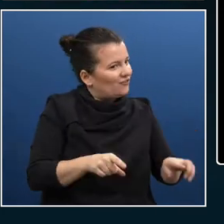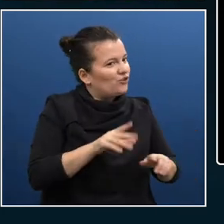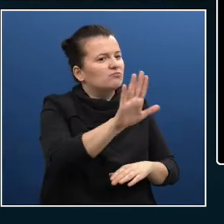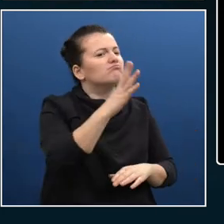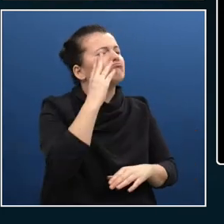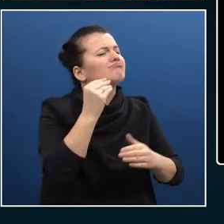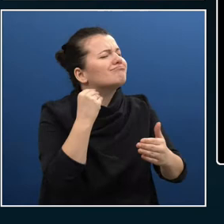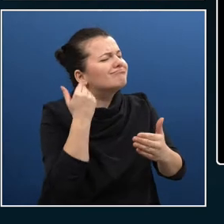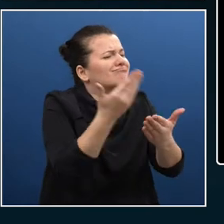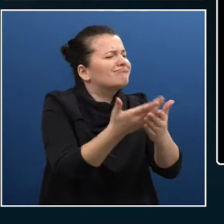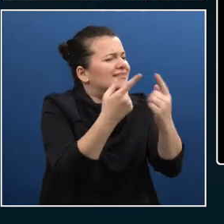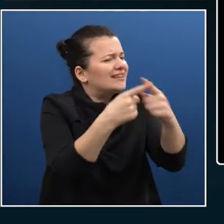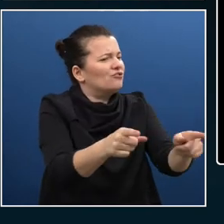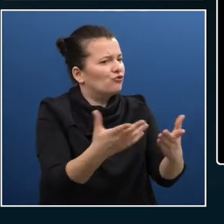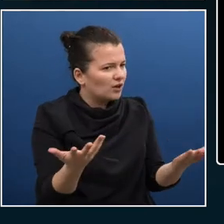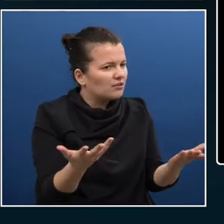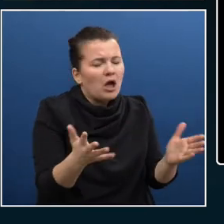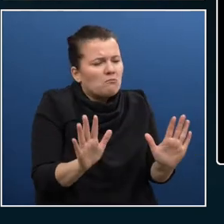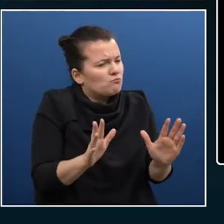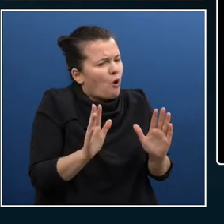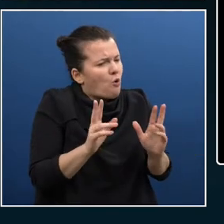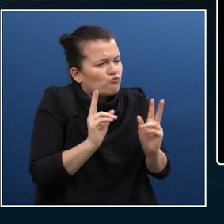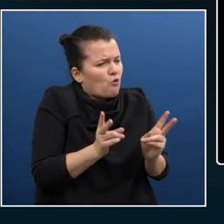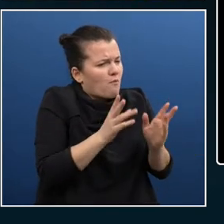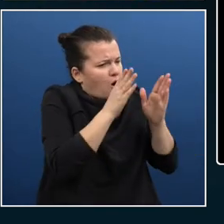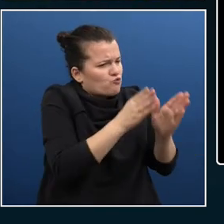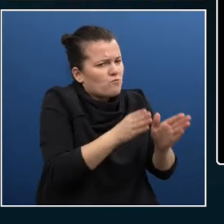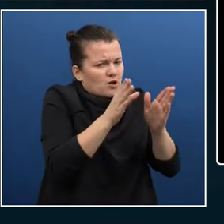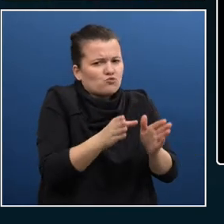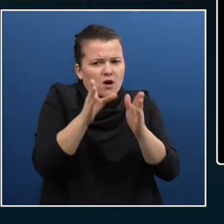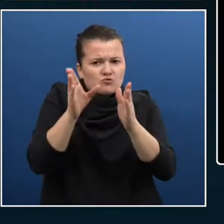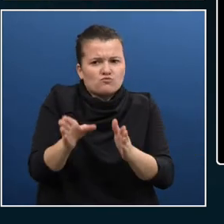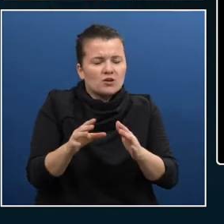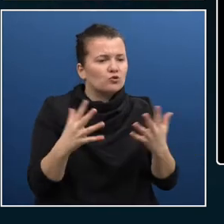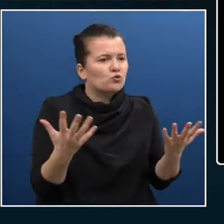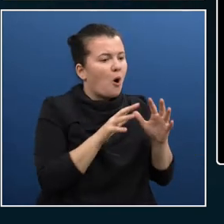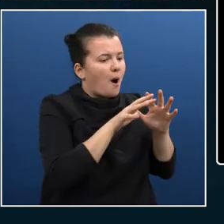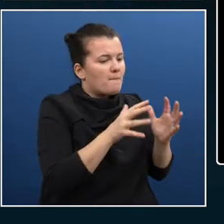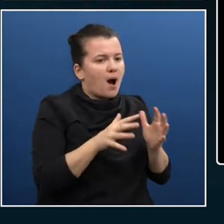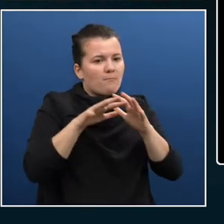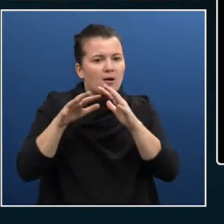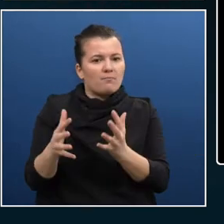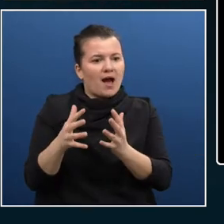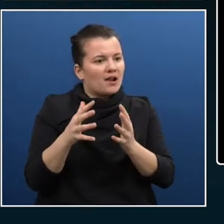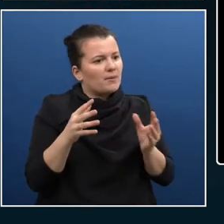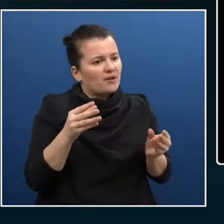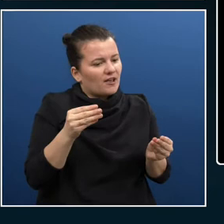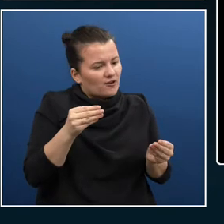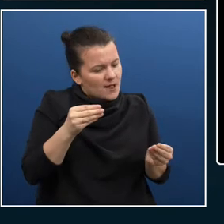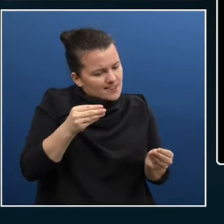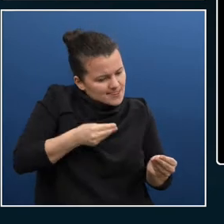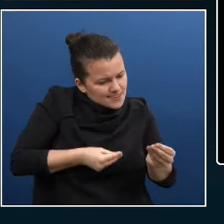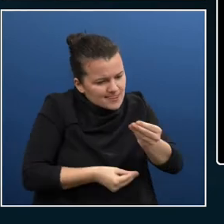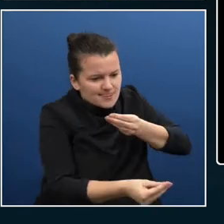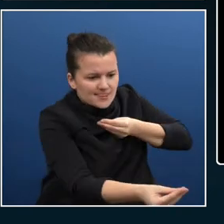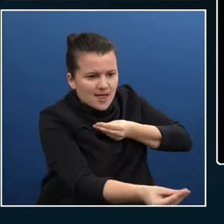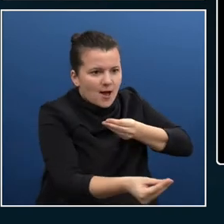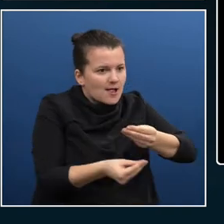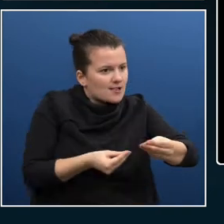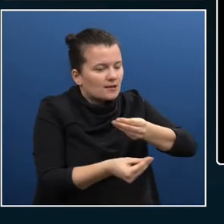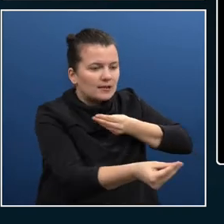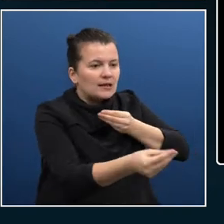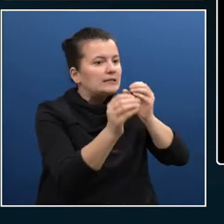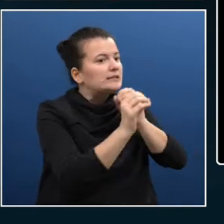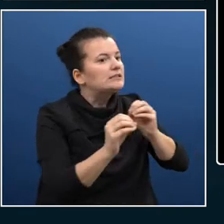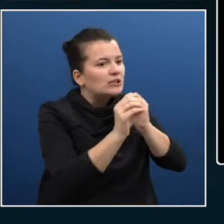how do we get out of those bubbles? Because if you don't get out of those bubbles, then you're going to design for accessibility. But you ain't going to know that that over